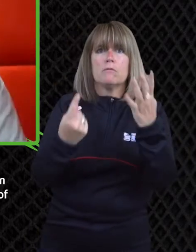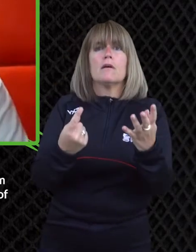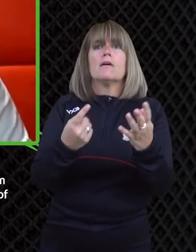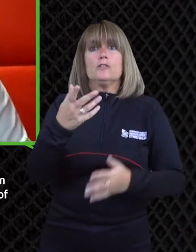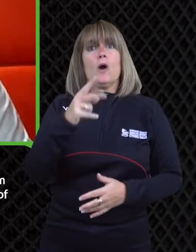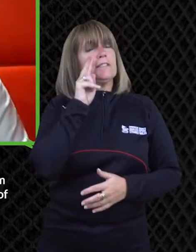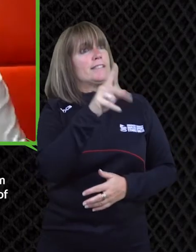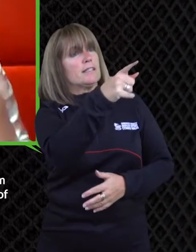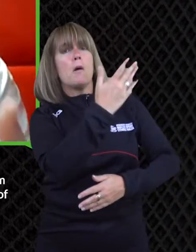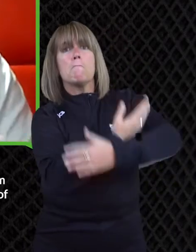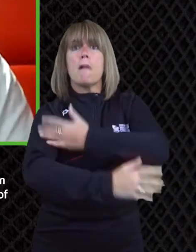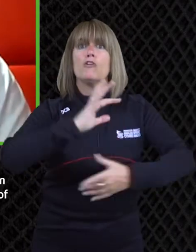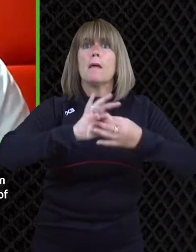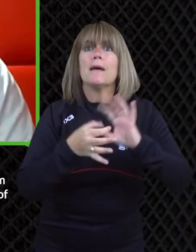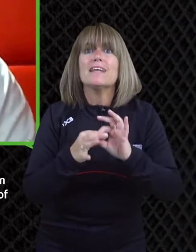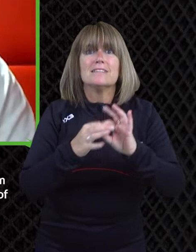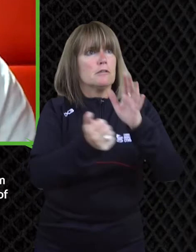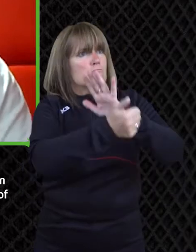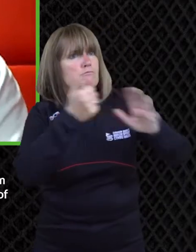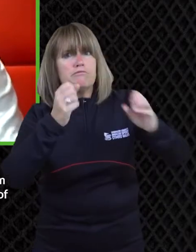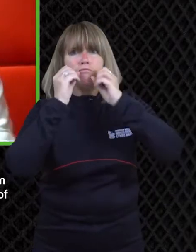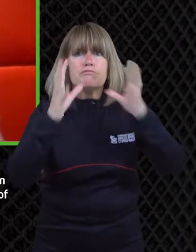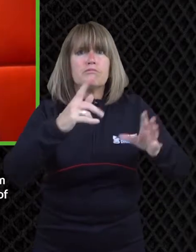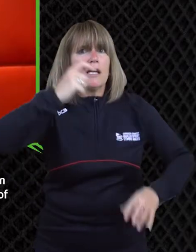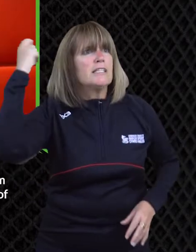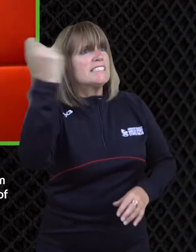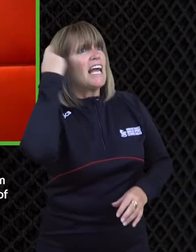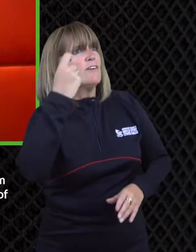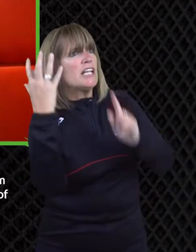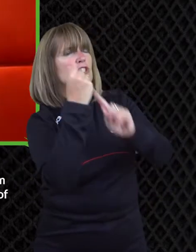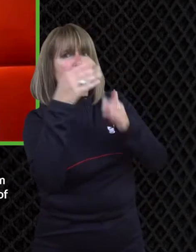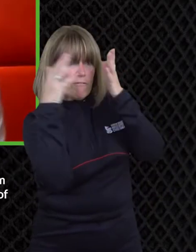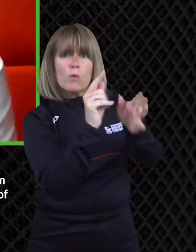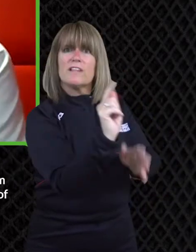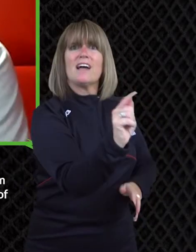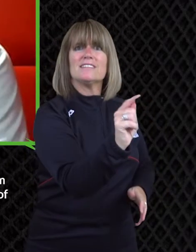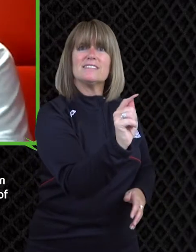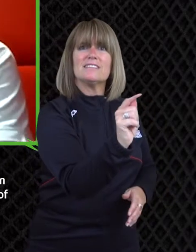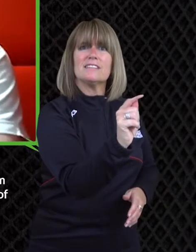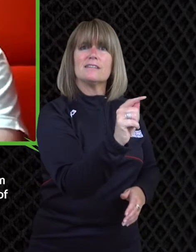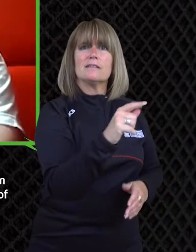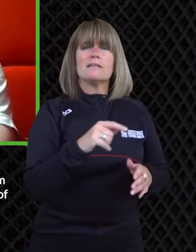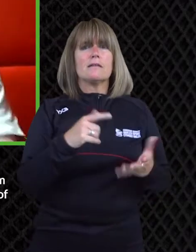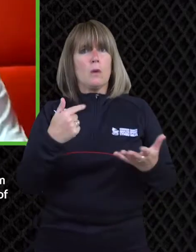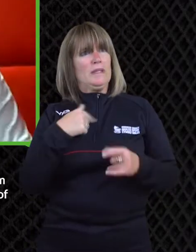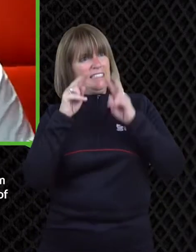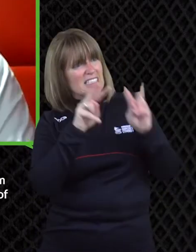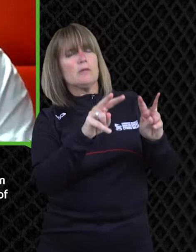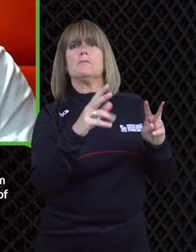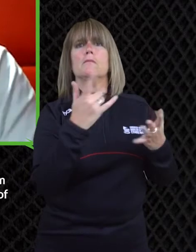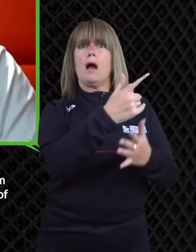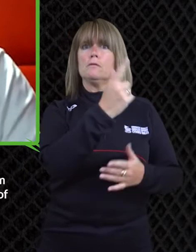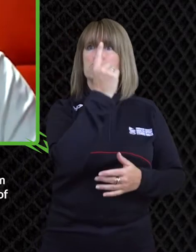for just say say yeah to say we we only go to them for to talk stuff about